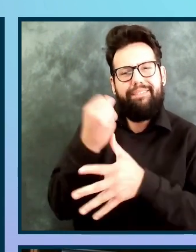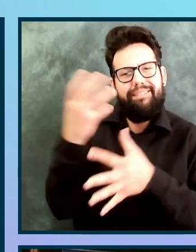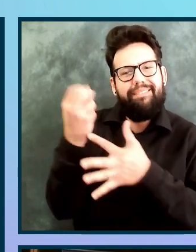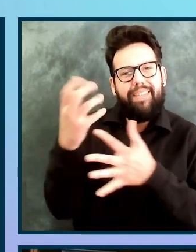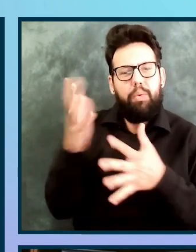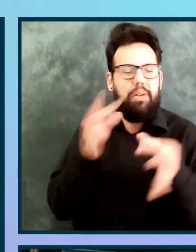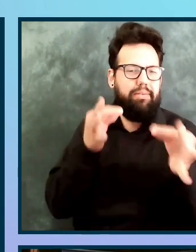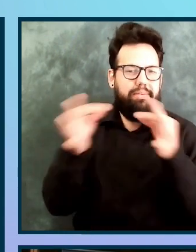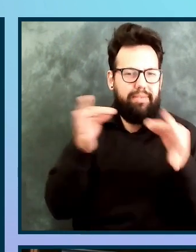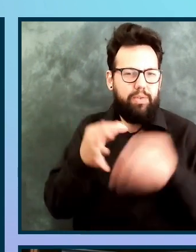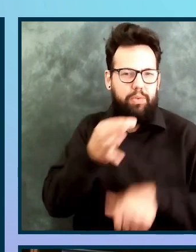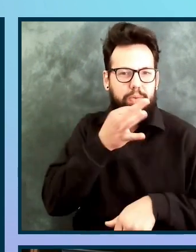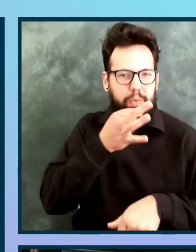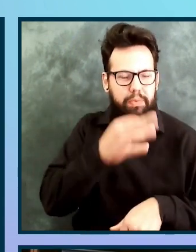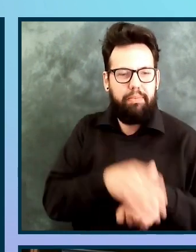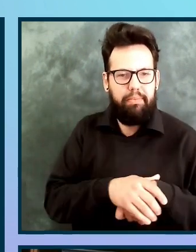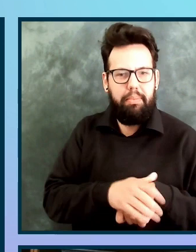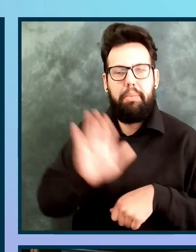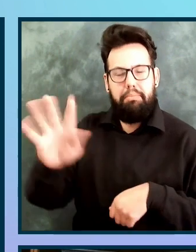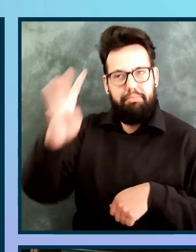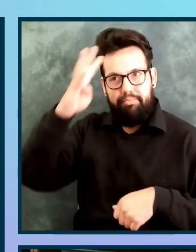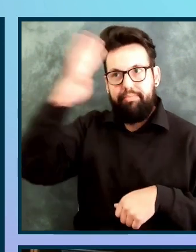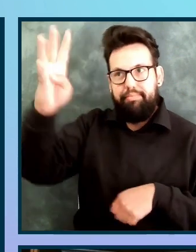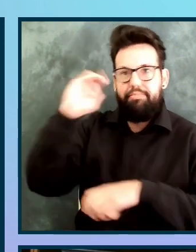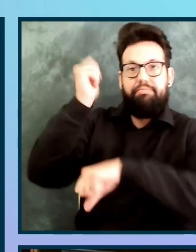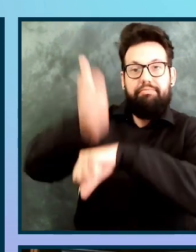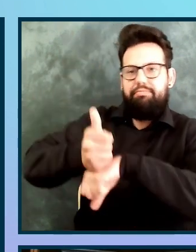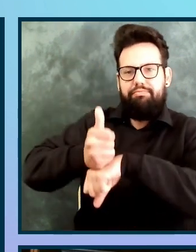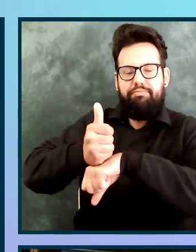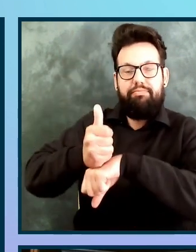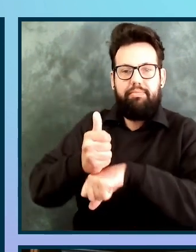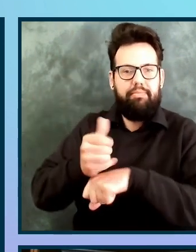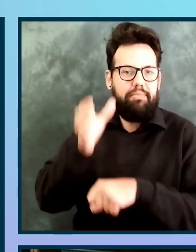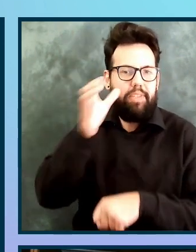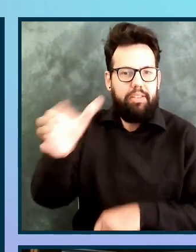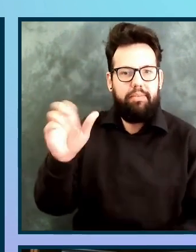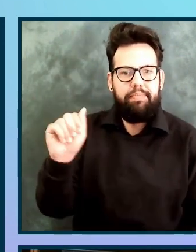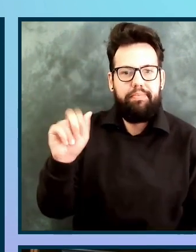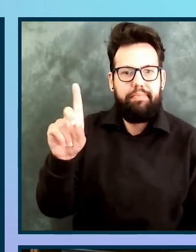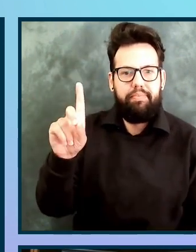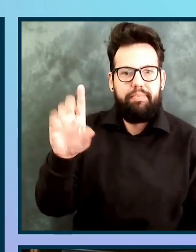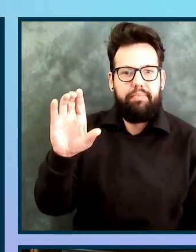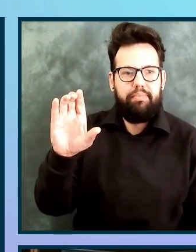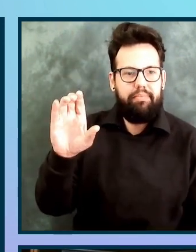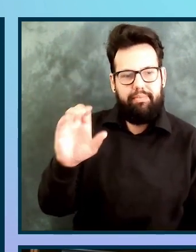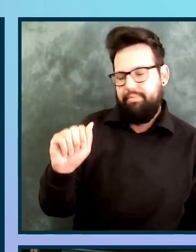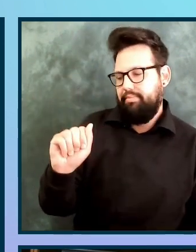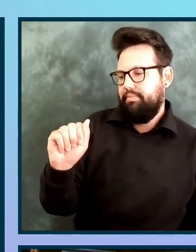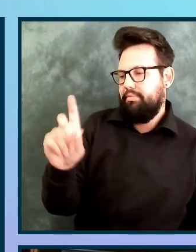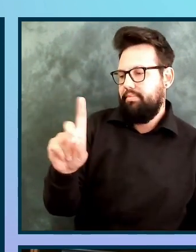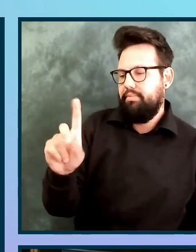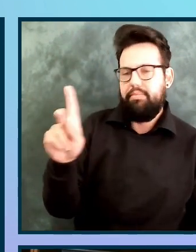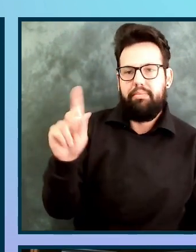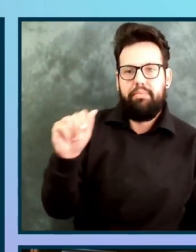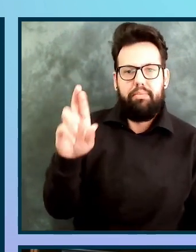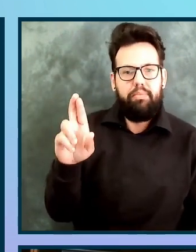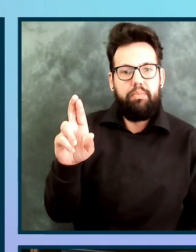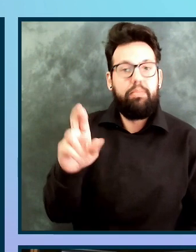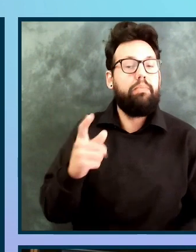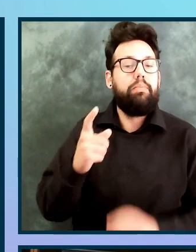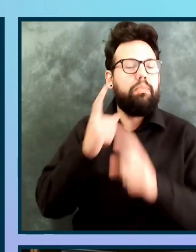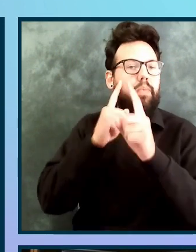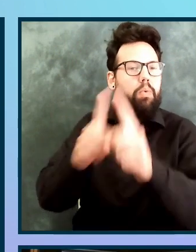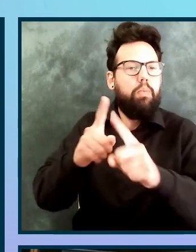represents in a moment. It aims to limit resistance to work change. It's used to facilitate change by setting